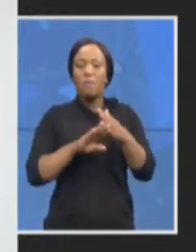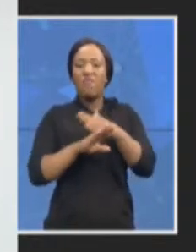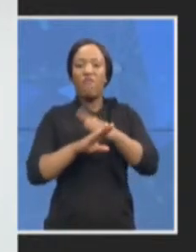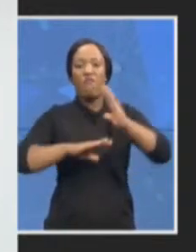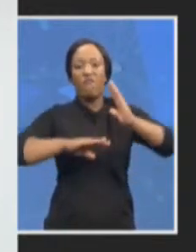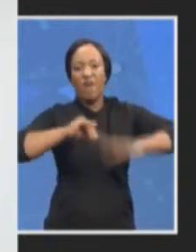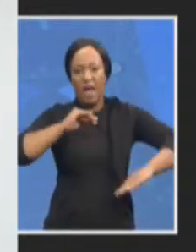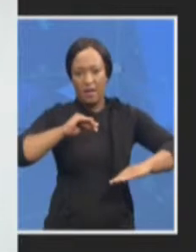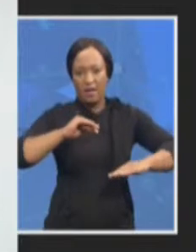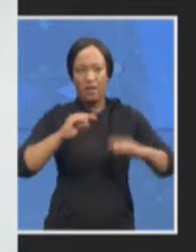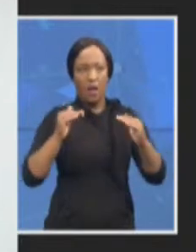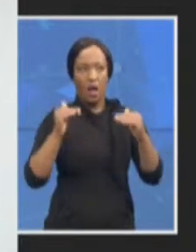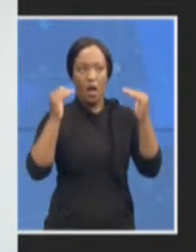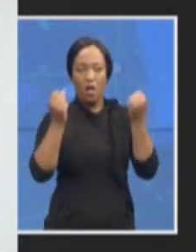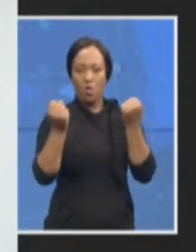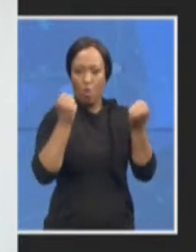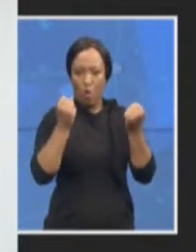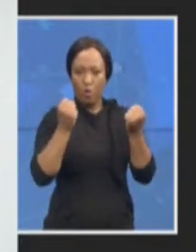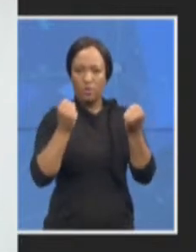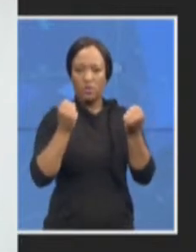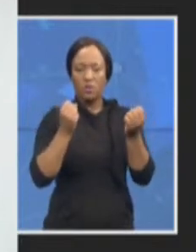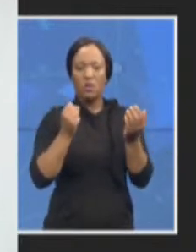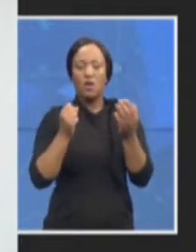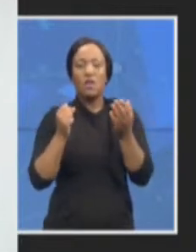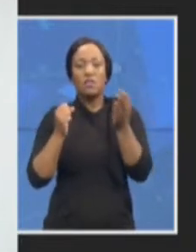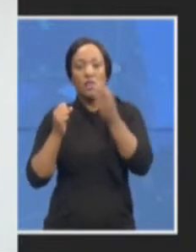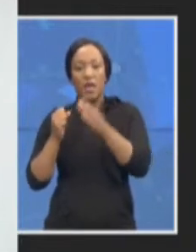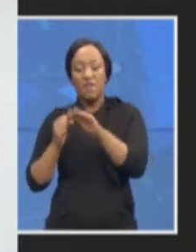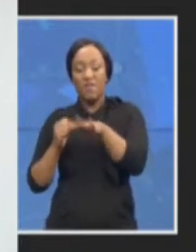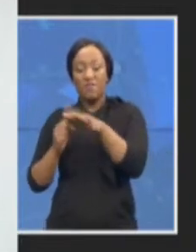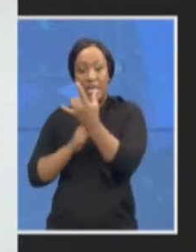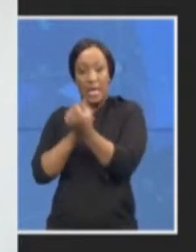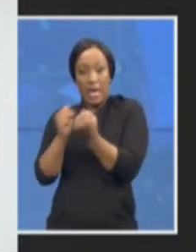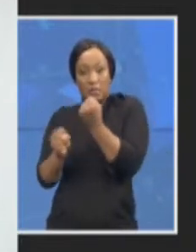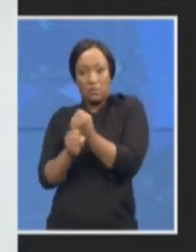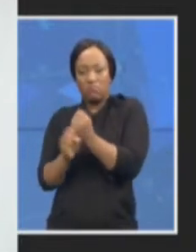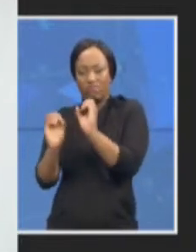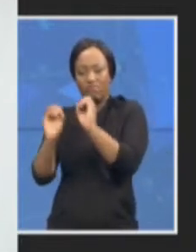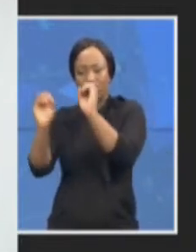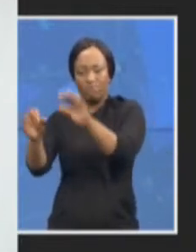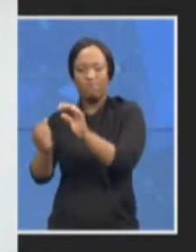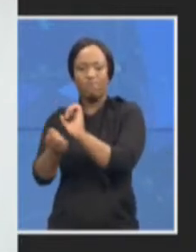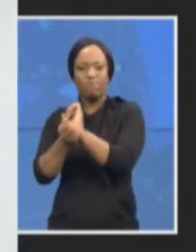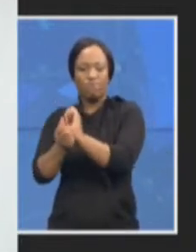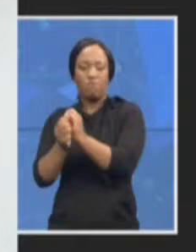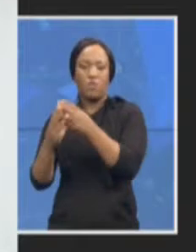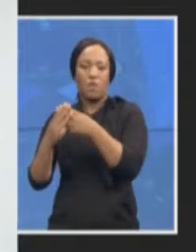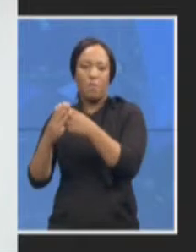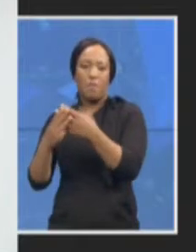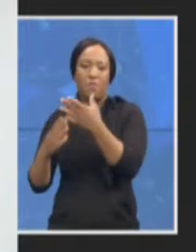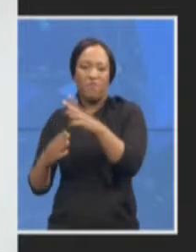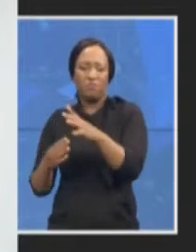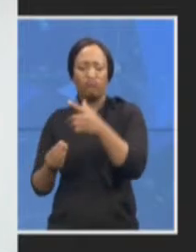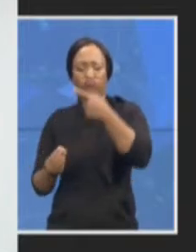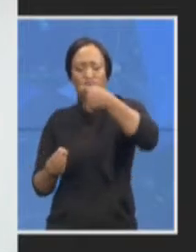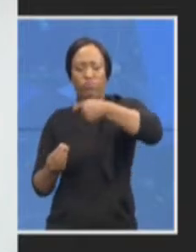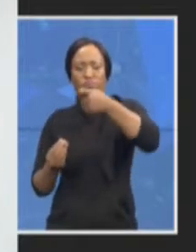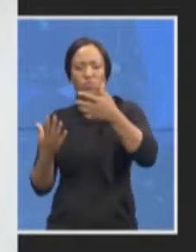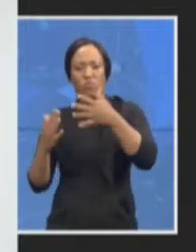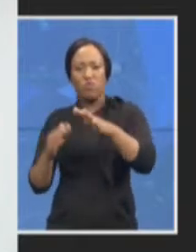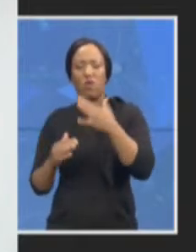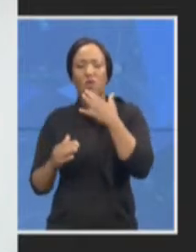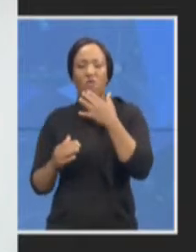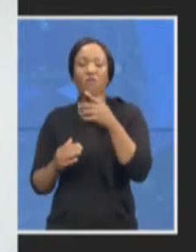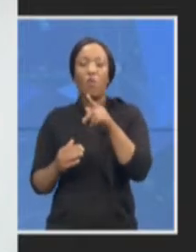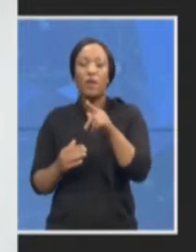15 years direct imprisonment that was ruled on in the Supreme Court of Appeal so that